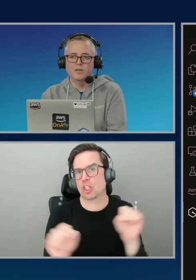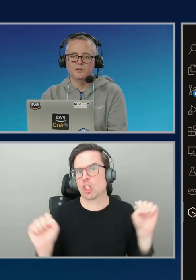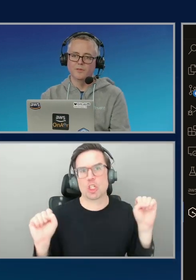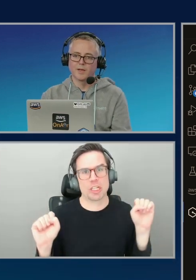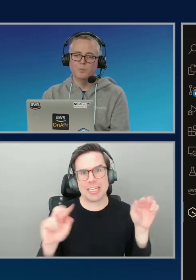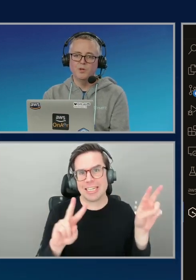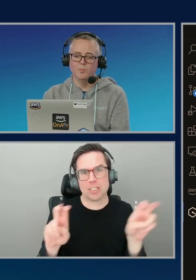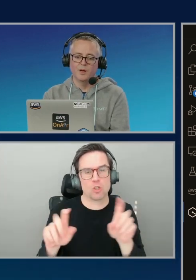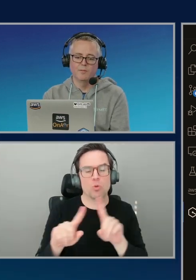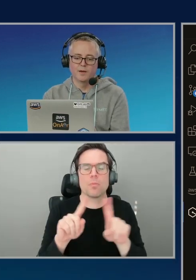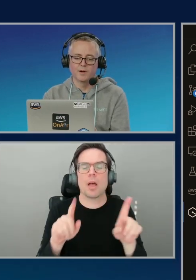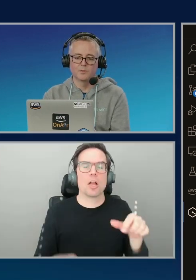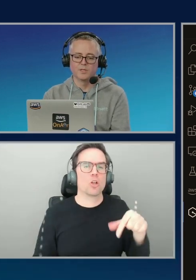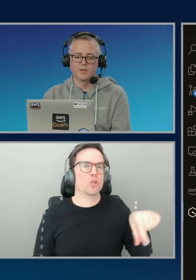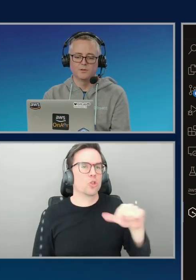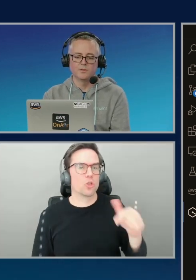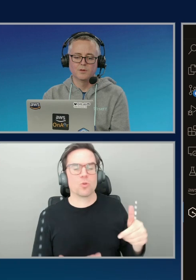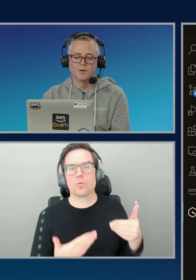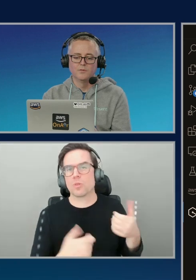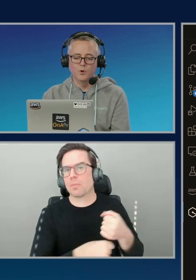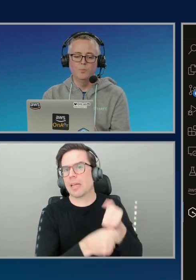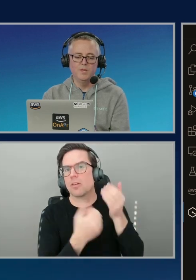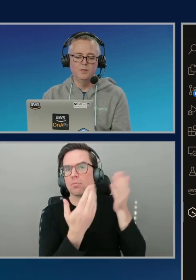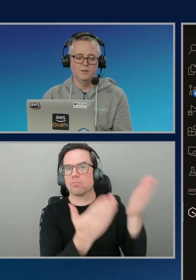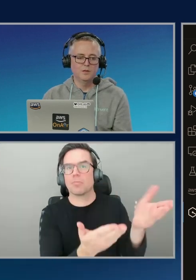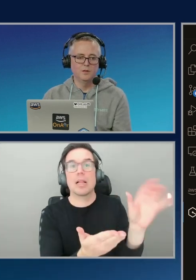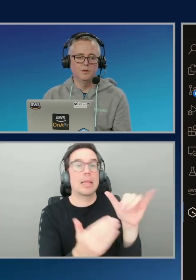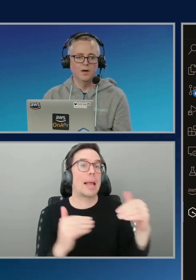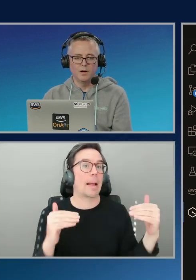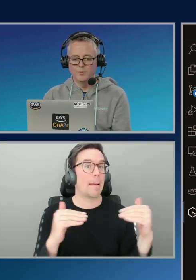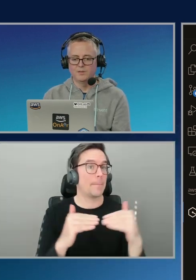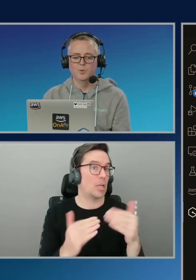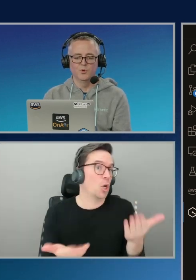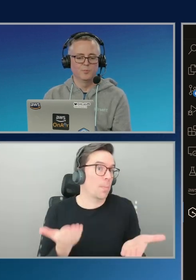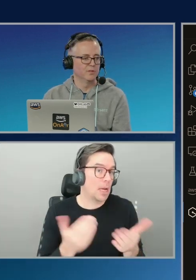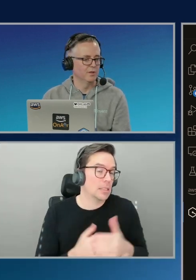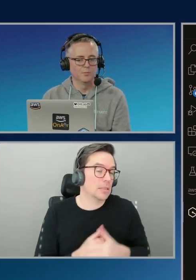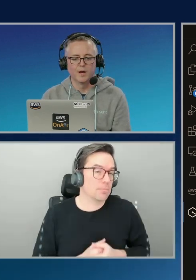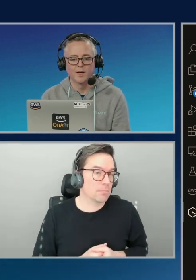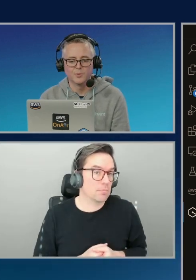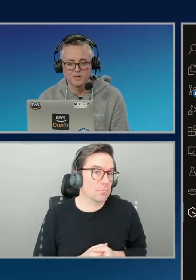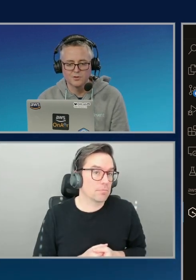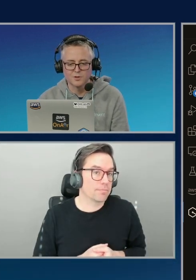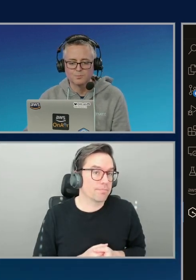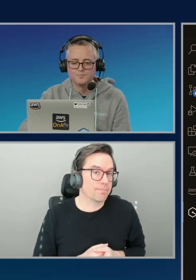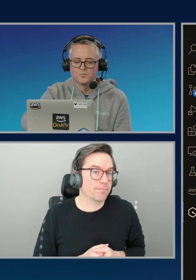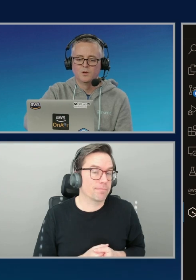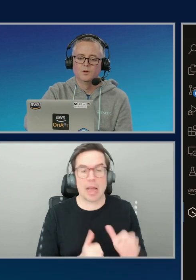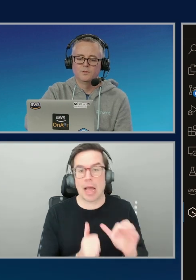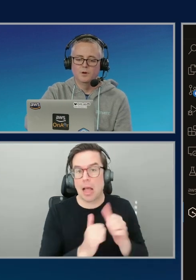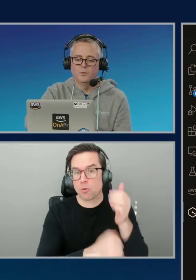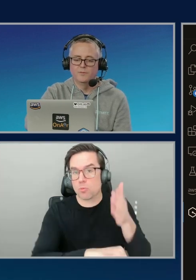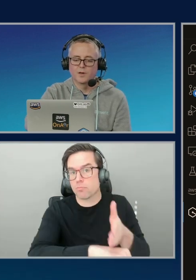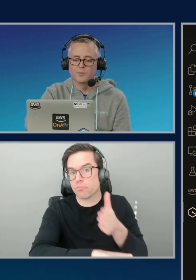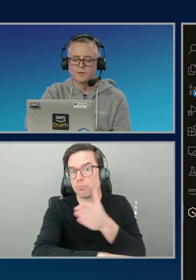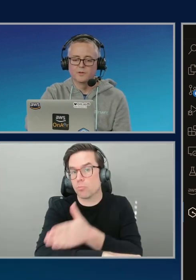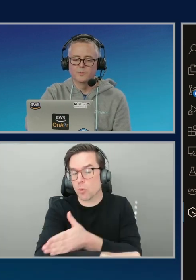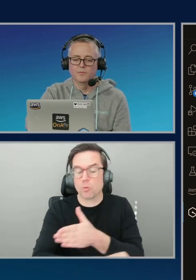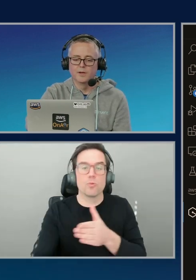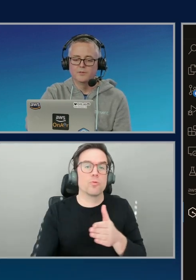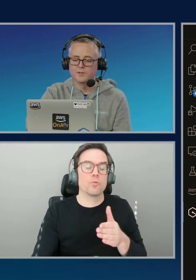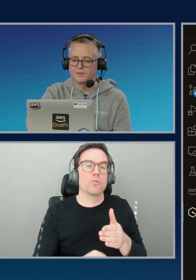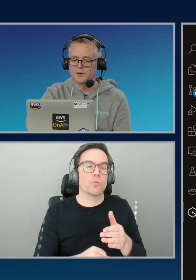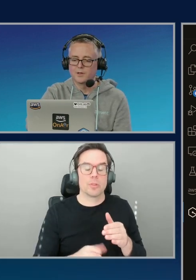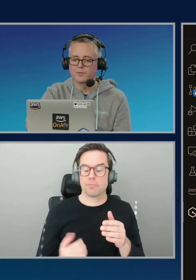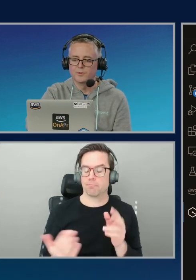recommendations like a peer might rank recommendations for me to, uh, make some improvements in my application. So if I come into